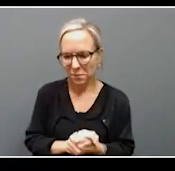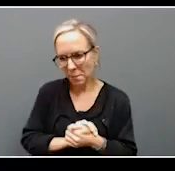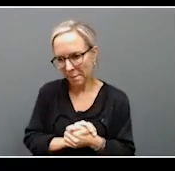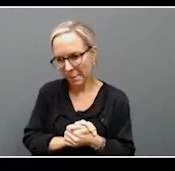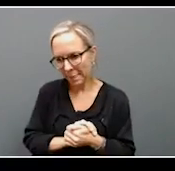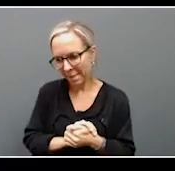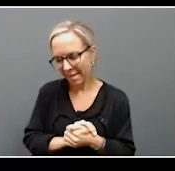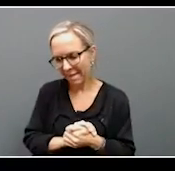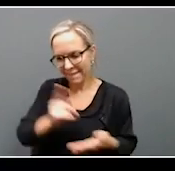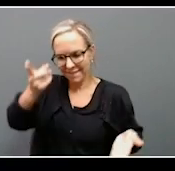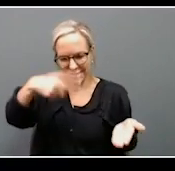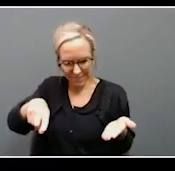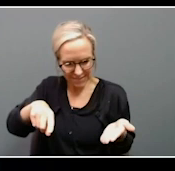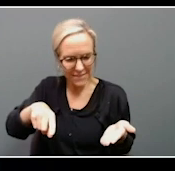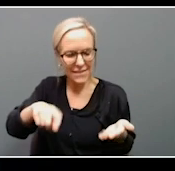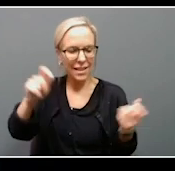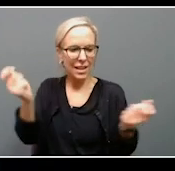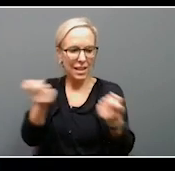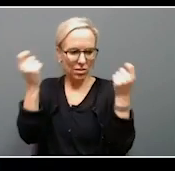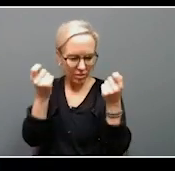Next week, of course, is the anniversary of the park.